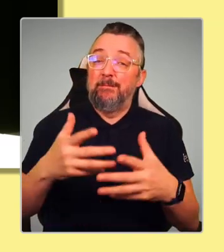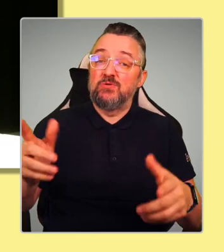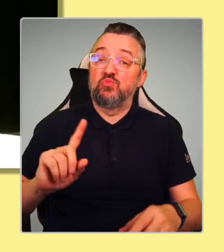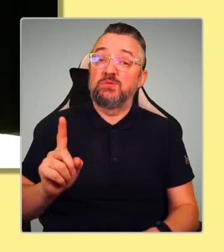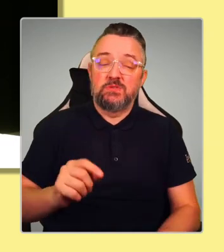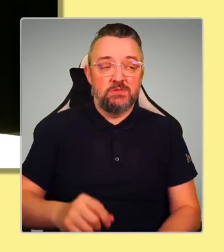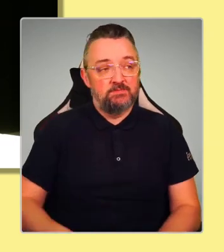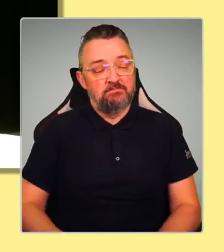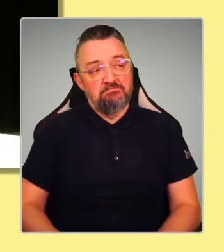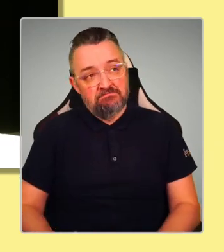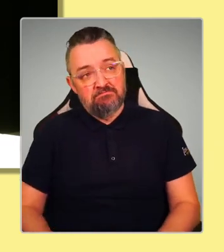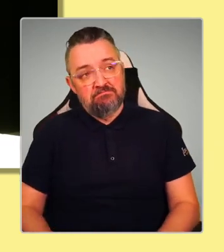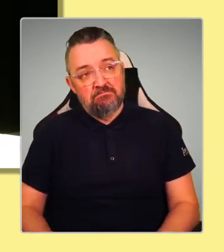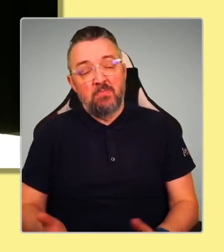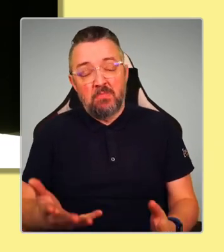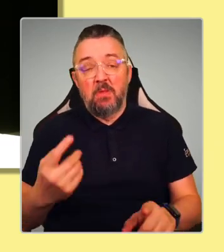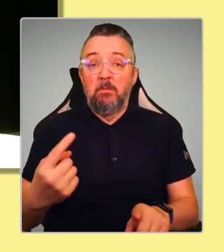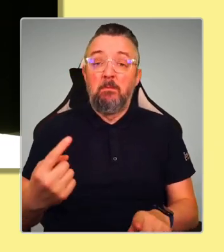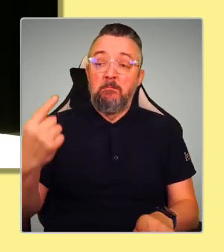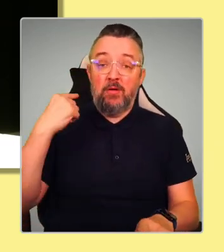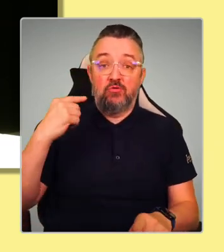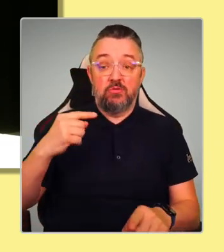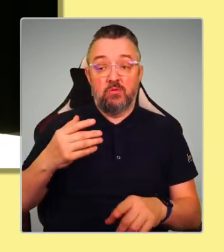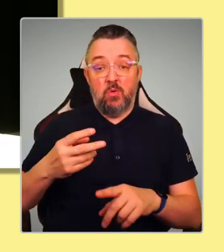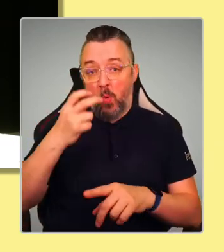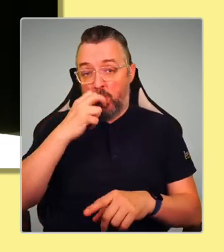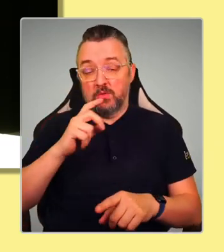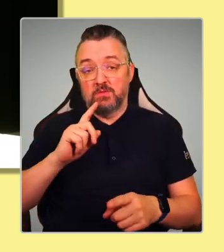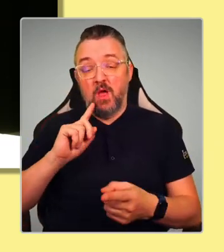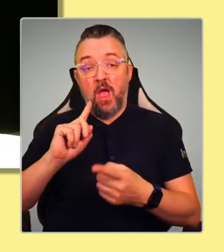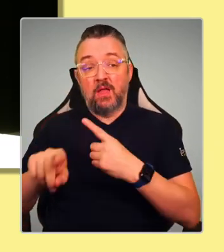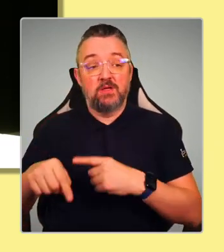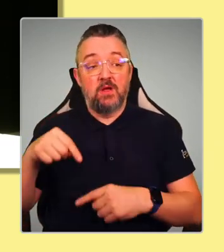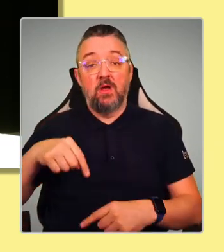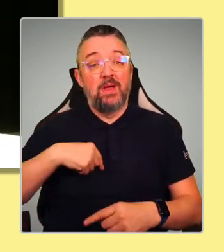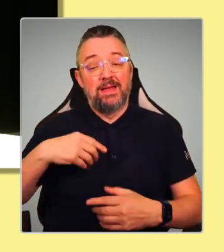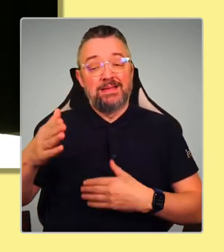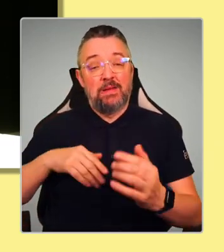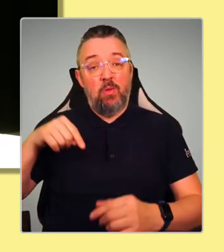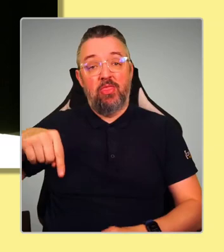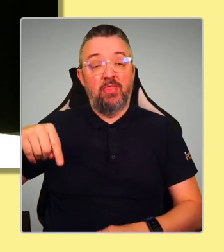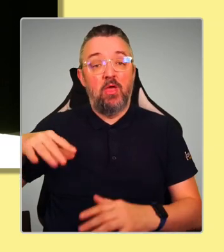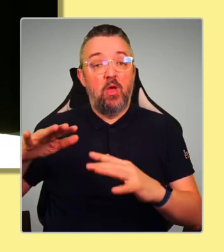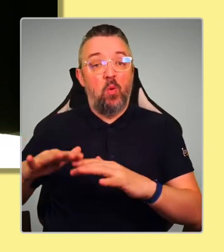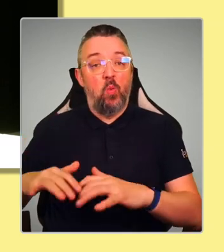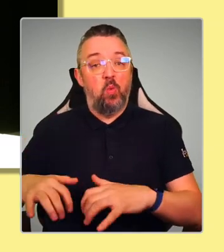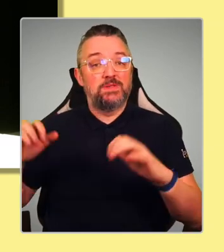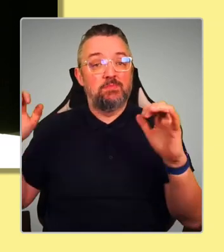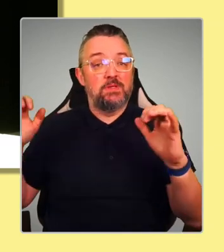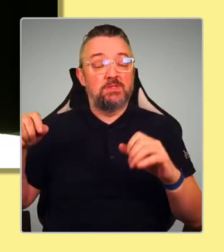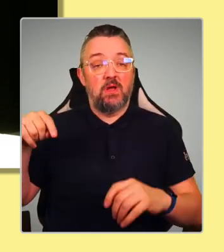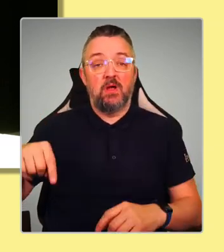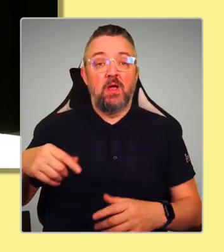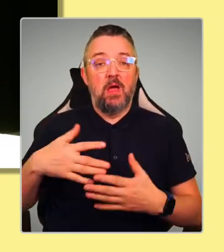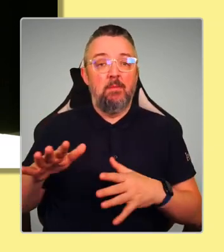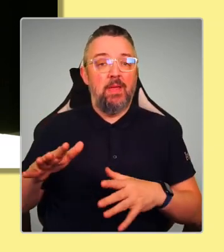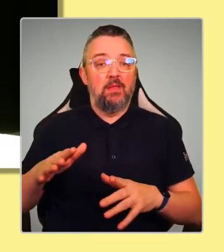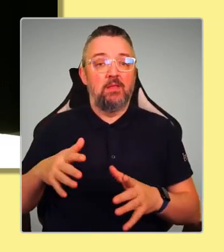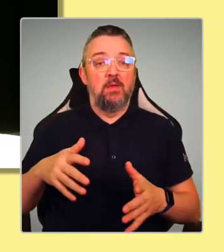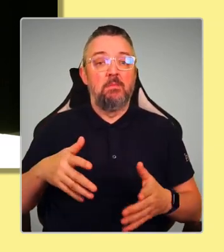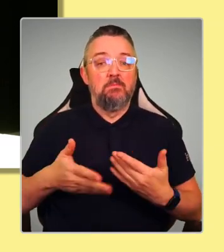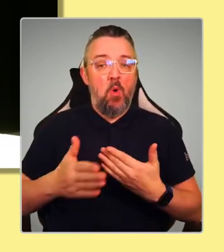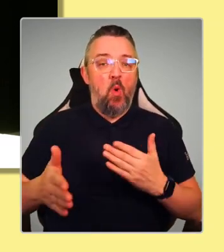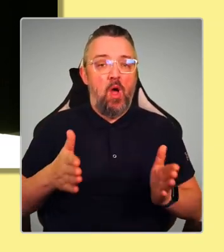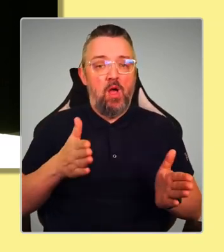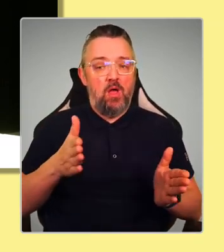earlier on, we are dealing with a Westminster government that is lurching further and further to the right.